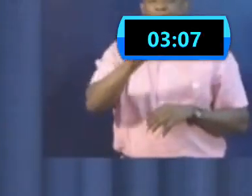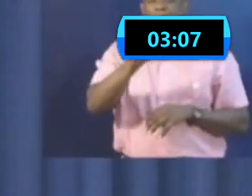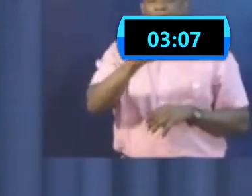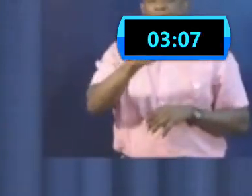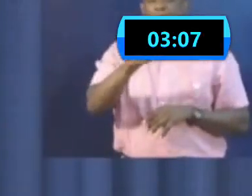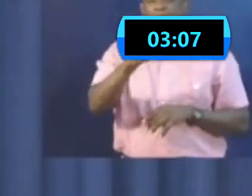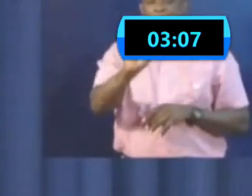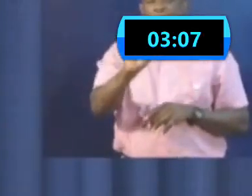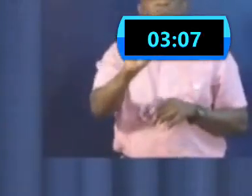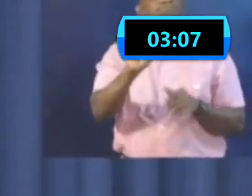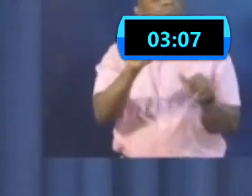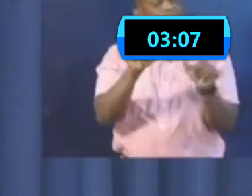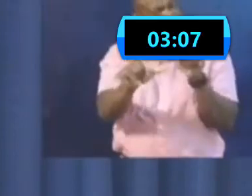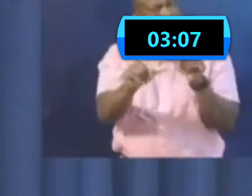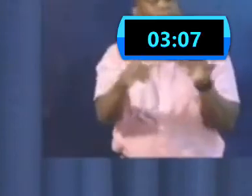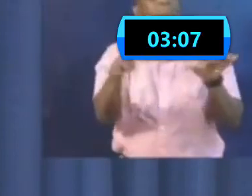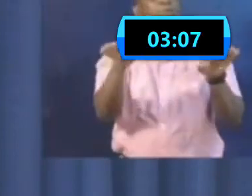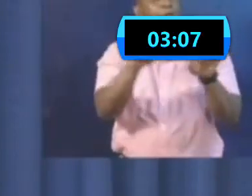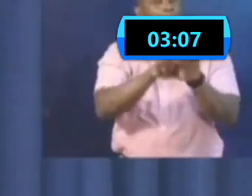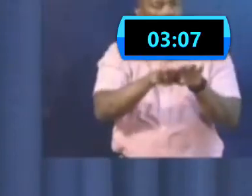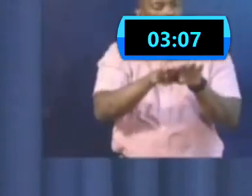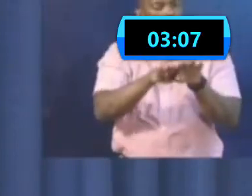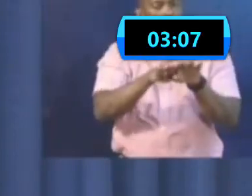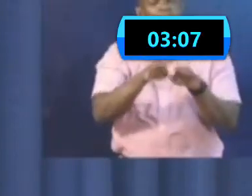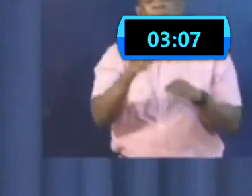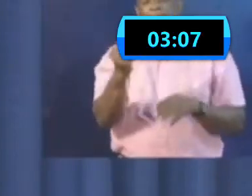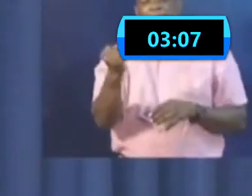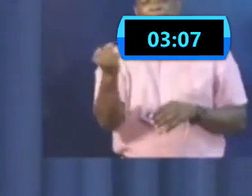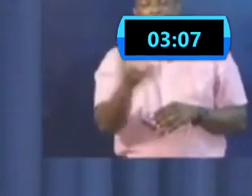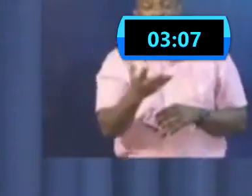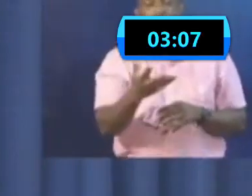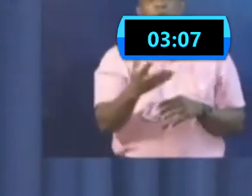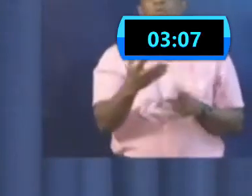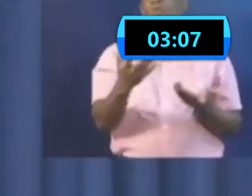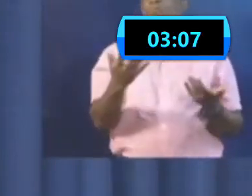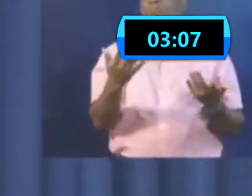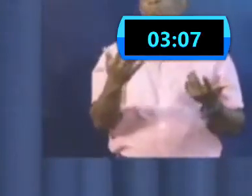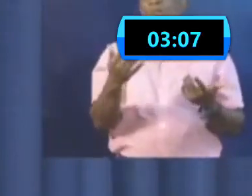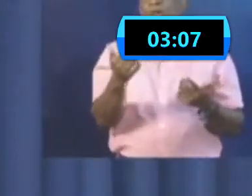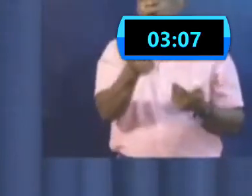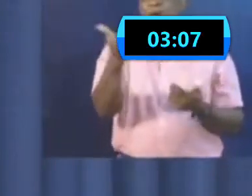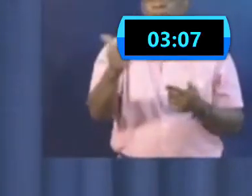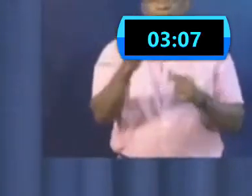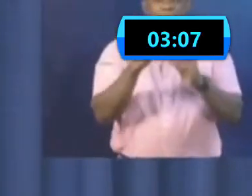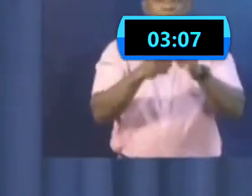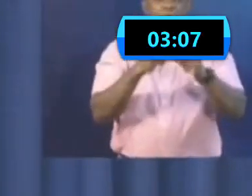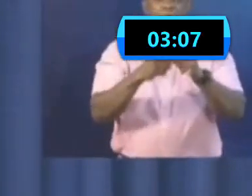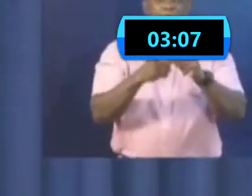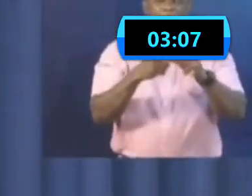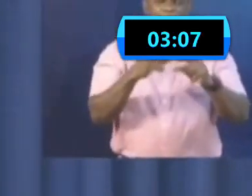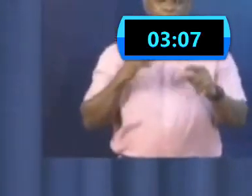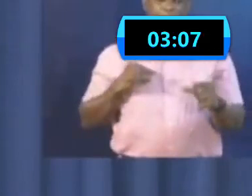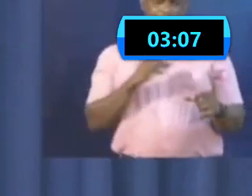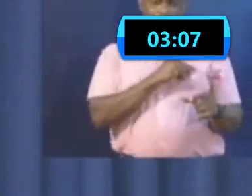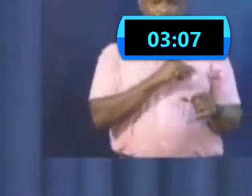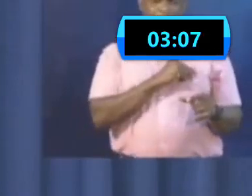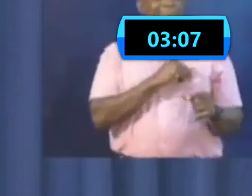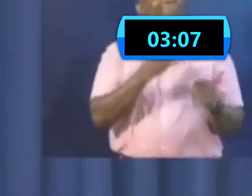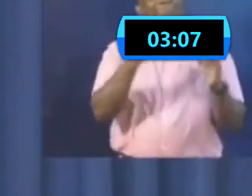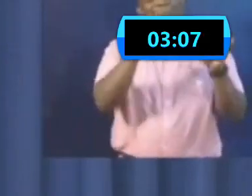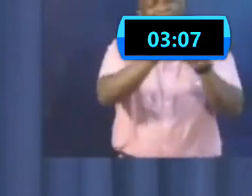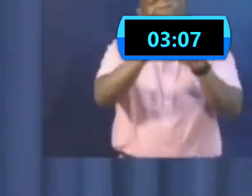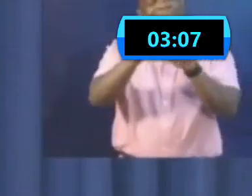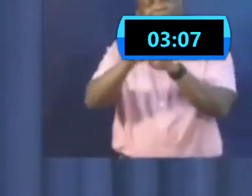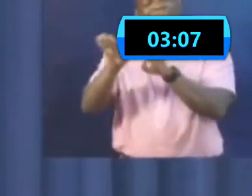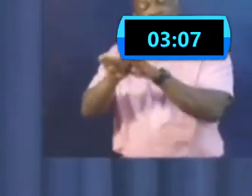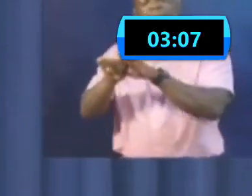Casinos and members clubs will remain closed. But remember, this we said we will go until the 20th day,